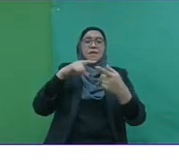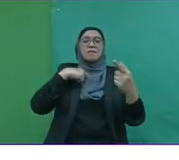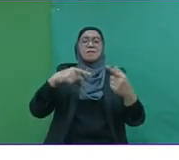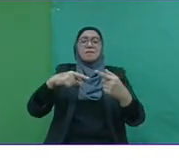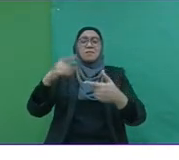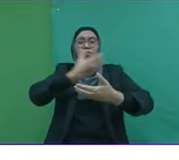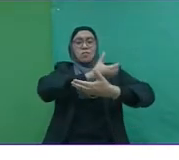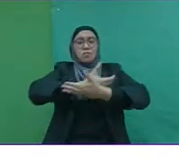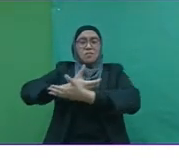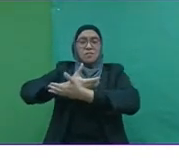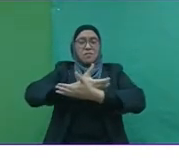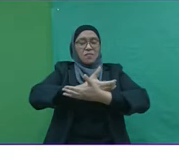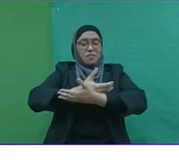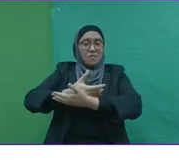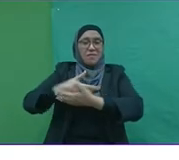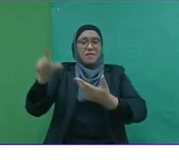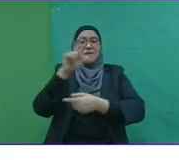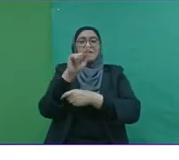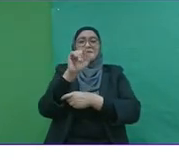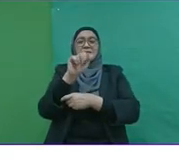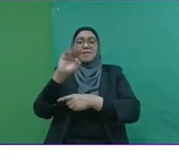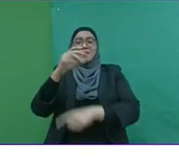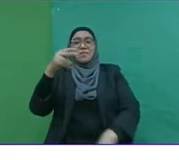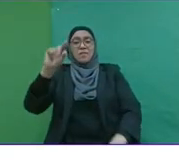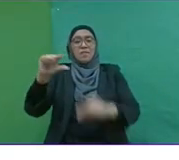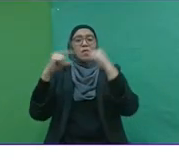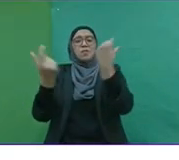up GRAD, which is now a global unicorn.